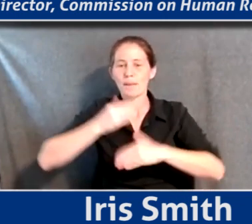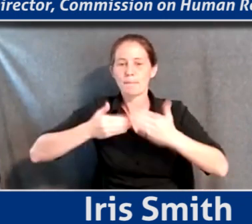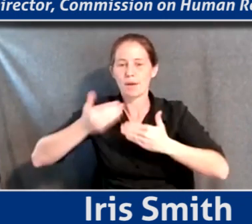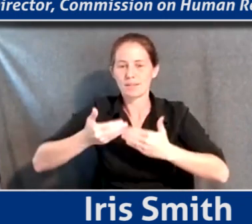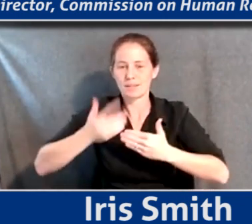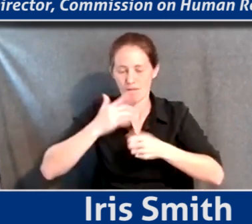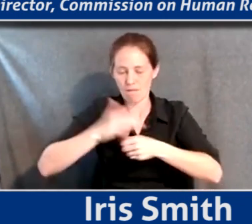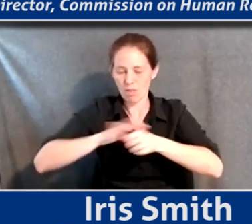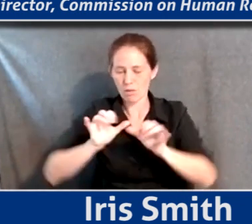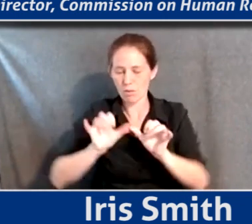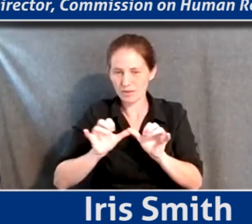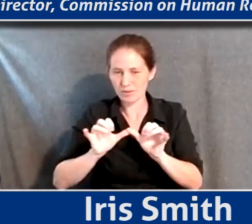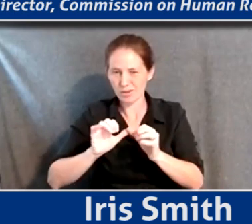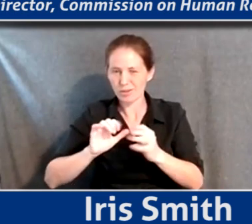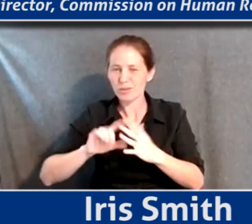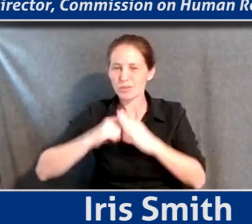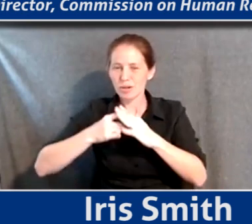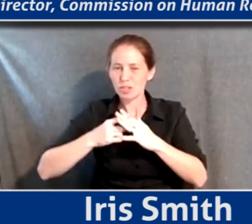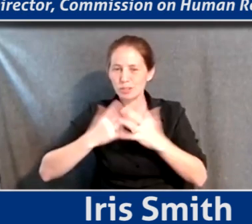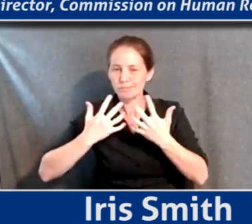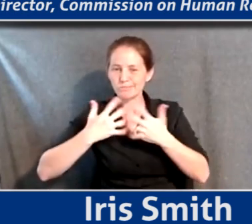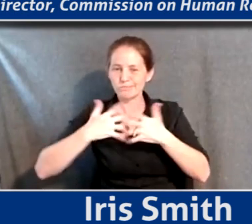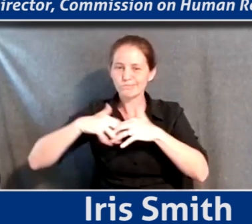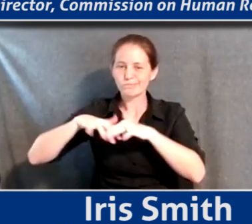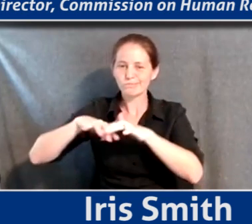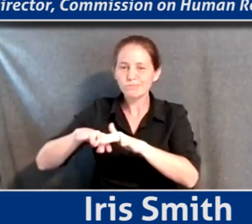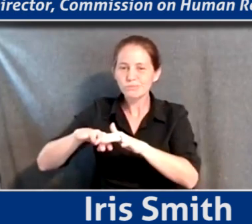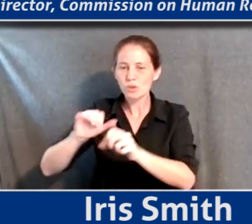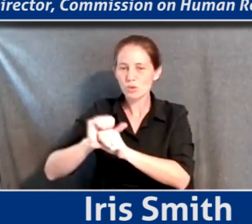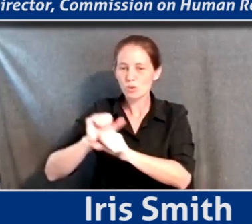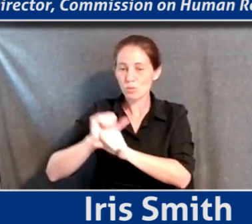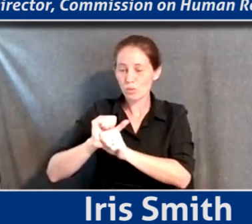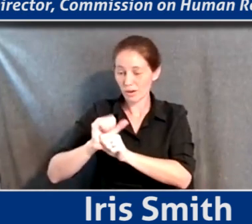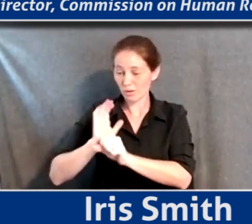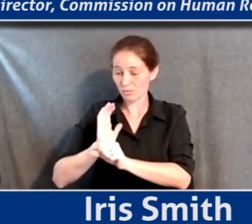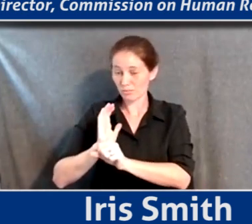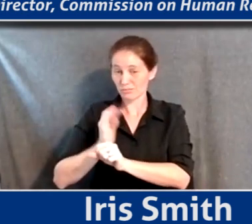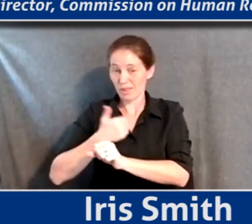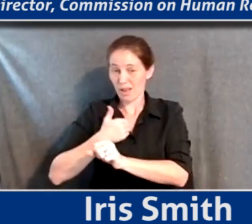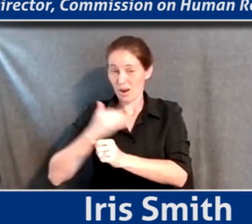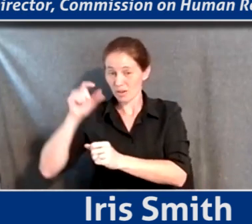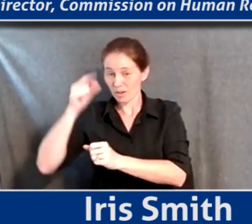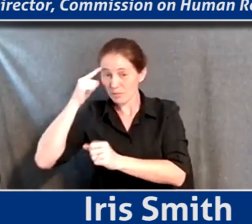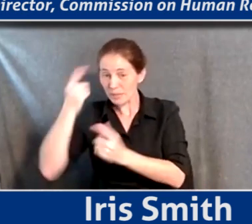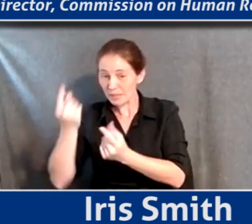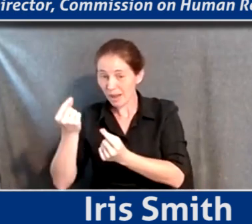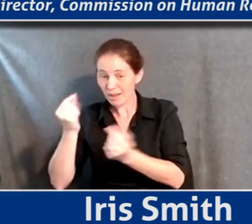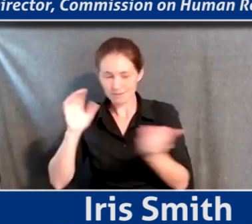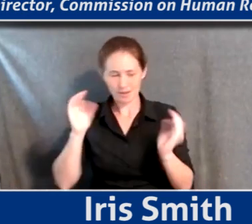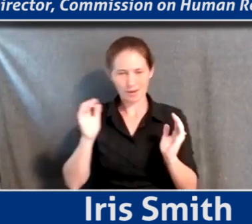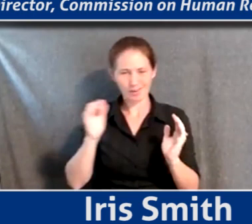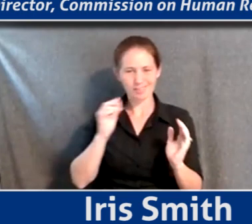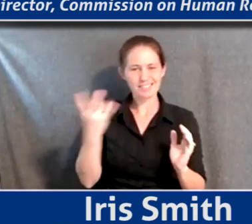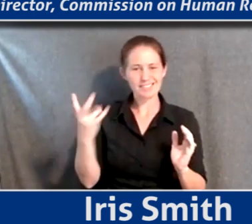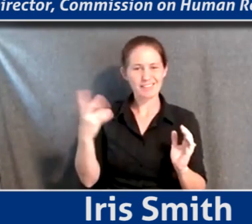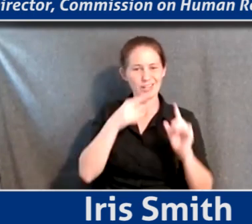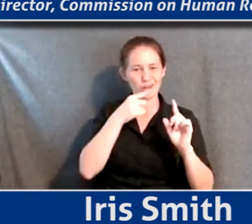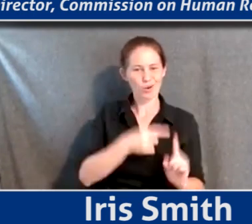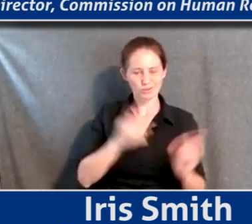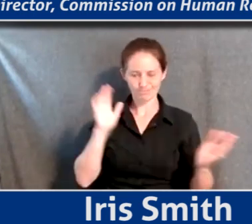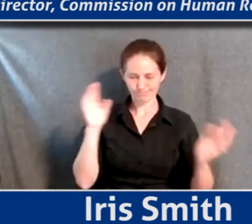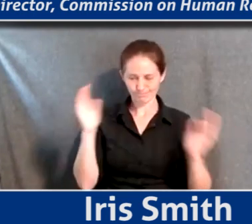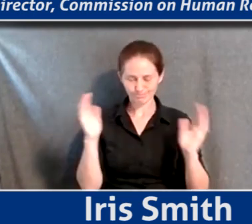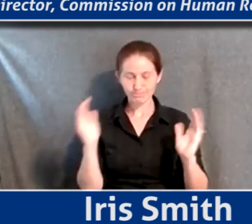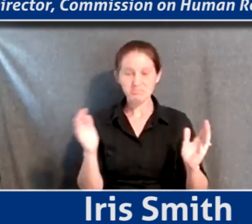really starting to integrate kind of the work that we do as a local government against these 17 goals. So it's been kind of an internal process for us,